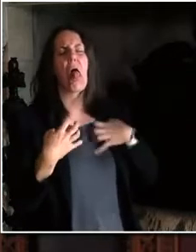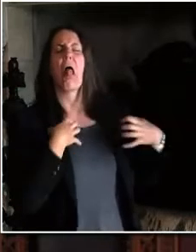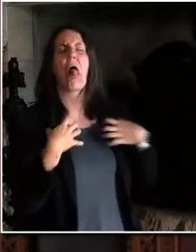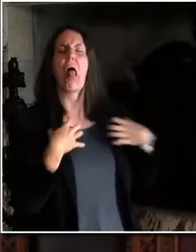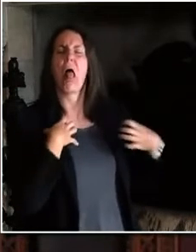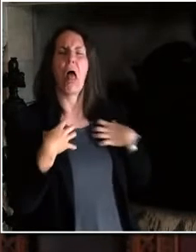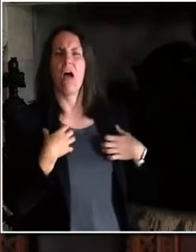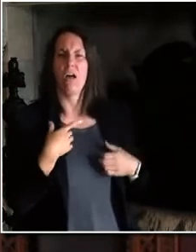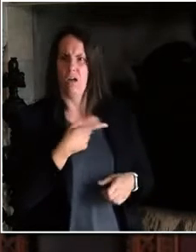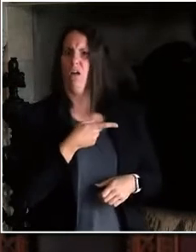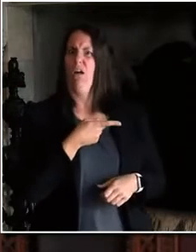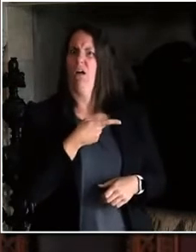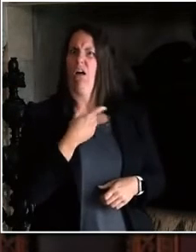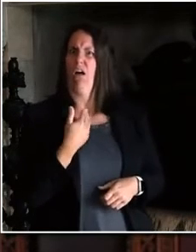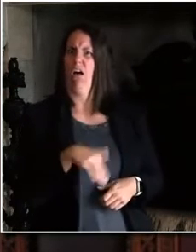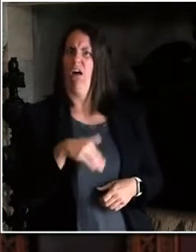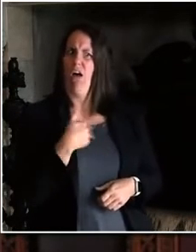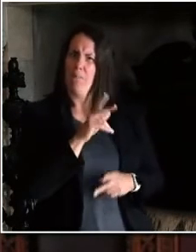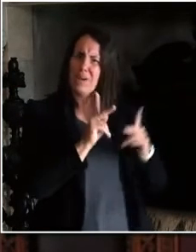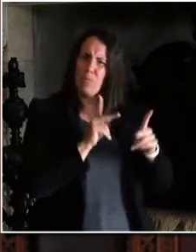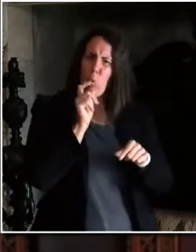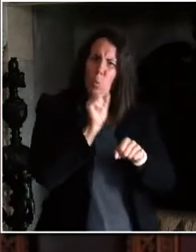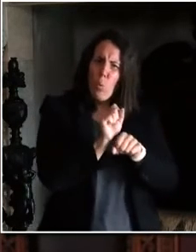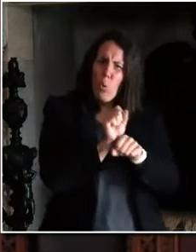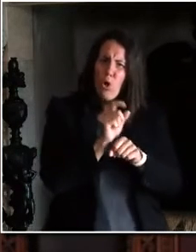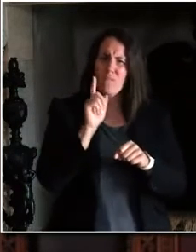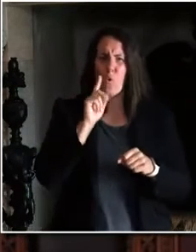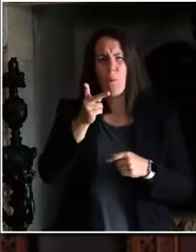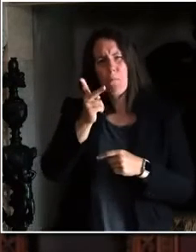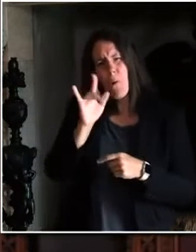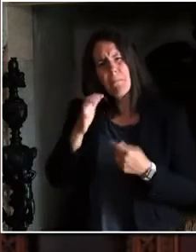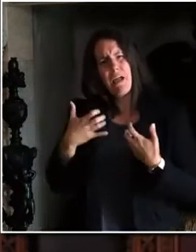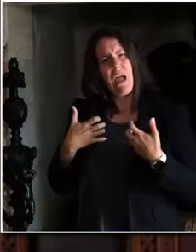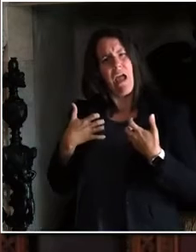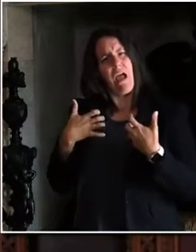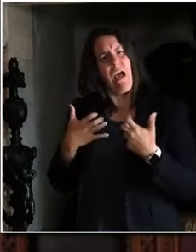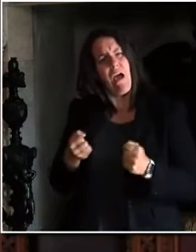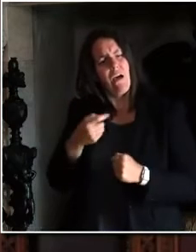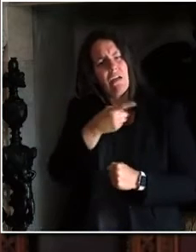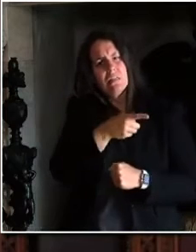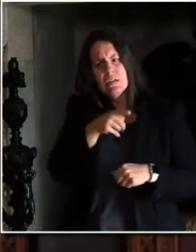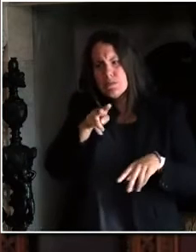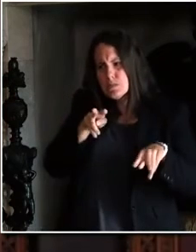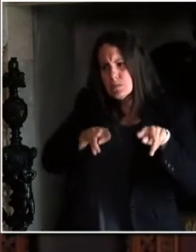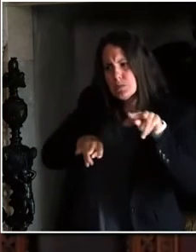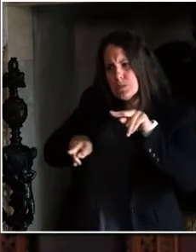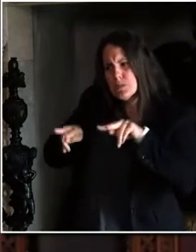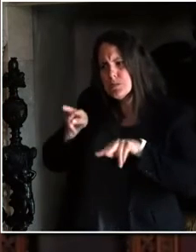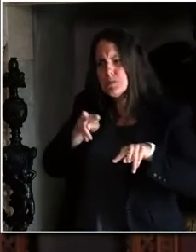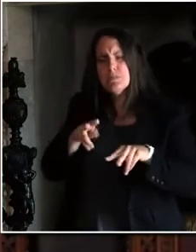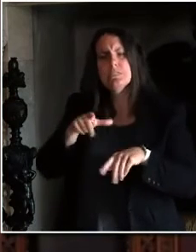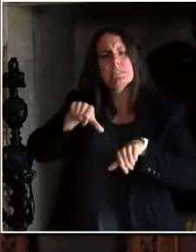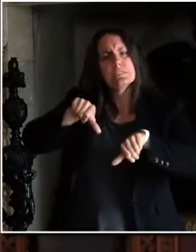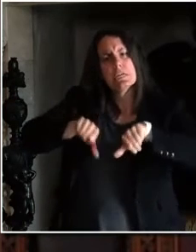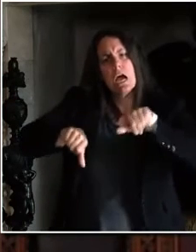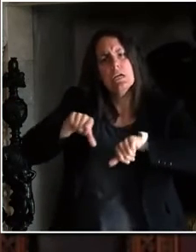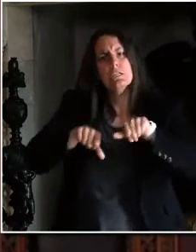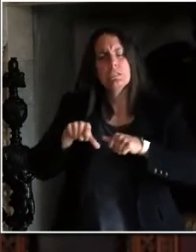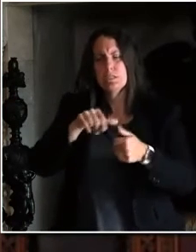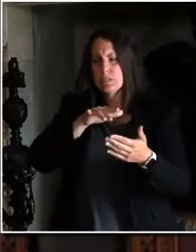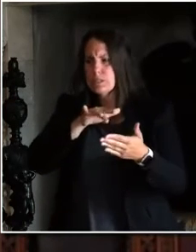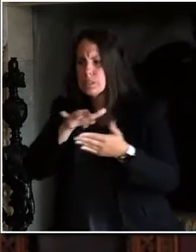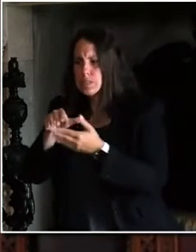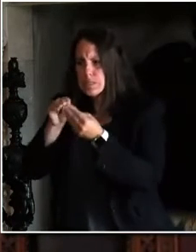To politicize that to the point where people are harassed locally because of that. I just,